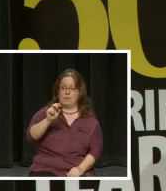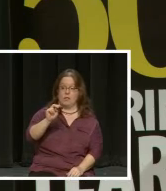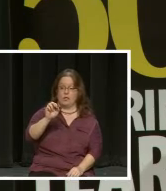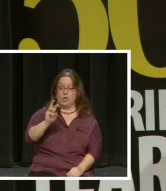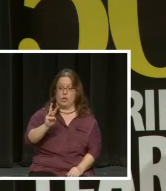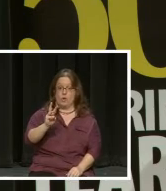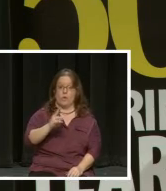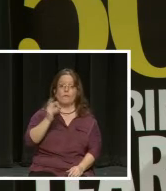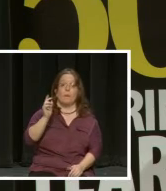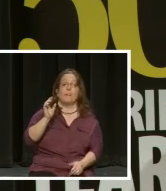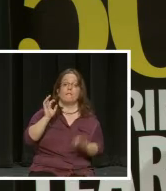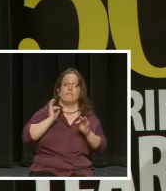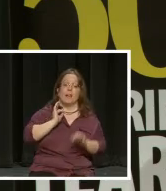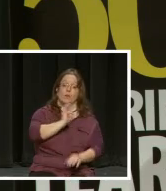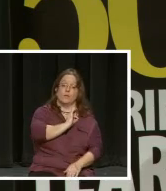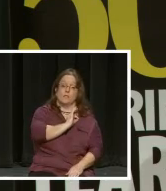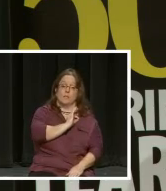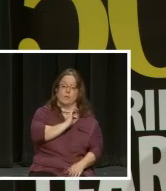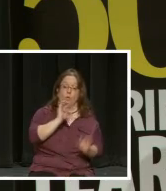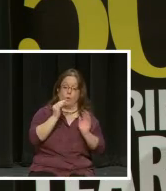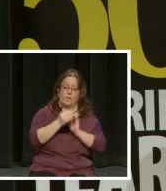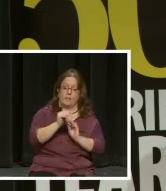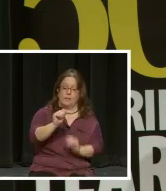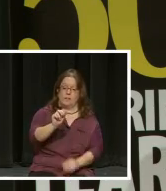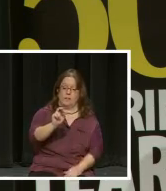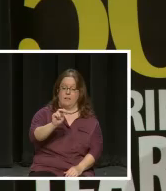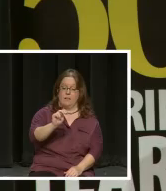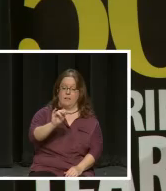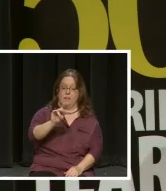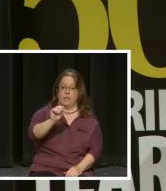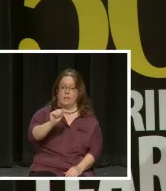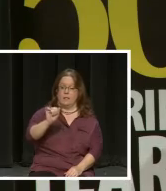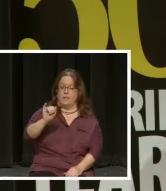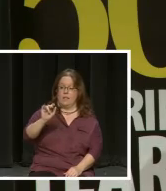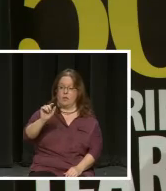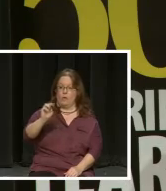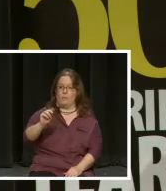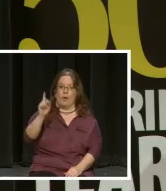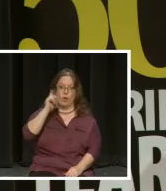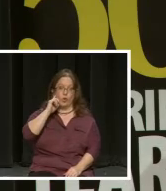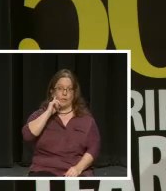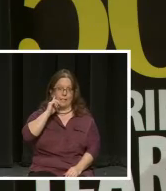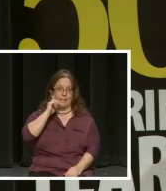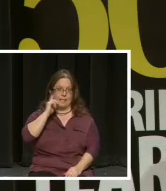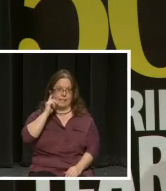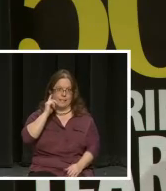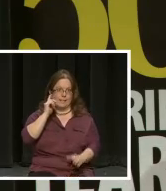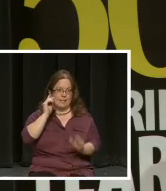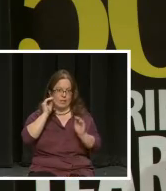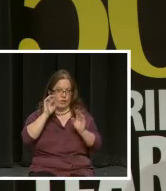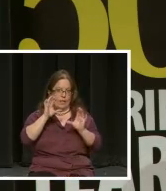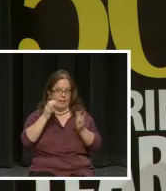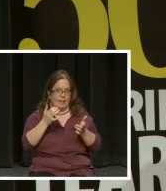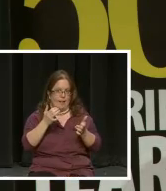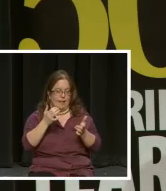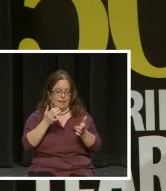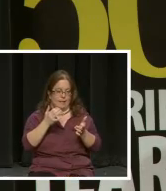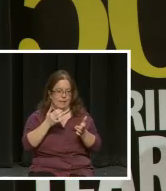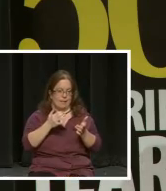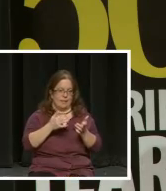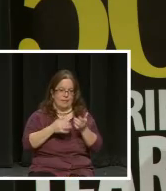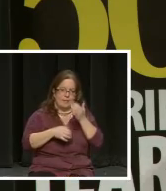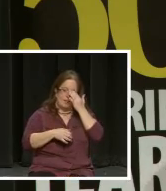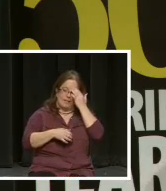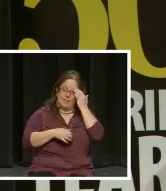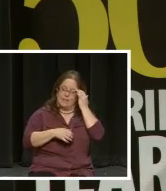From the Faculty Organization, Anika Ingram. And I heard she's teaching class. She wanted us to tip our hand. She thought she should be able to know ahead of